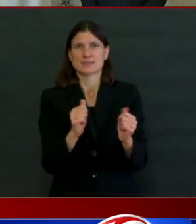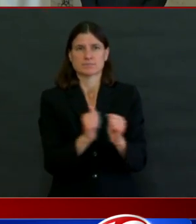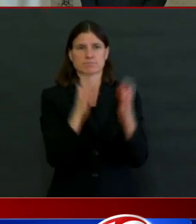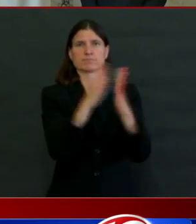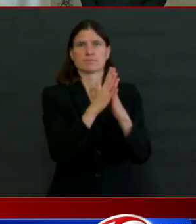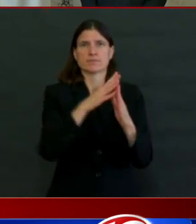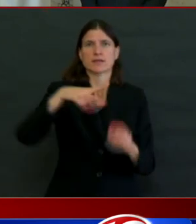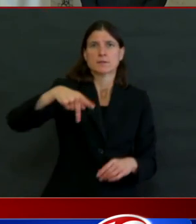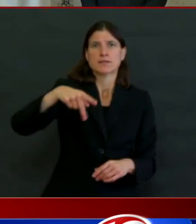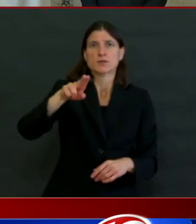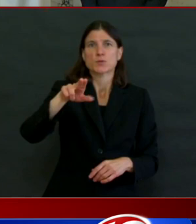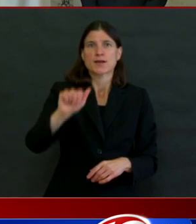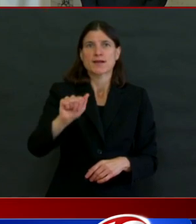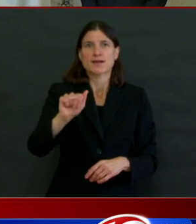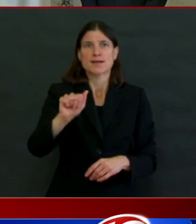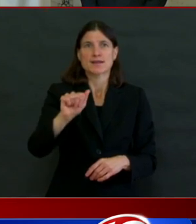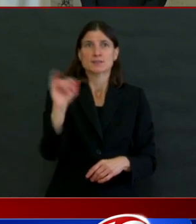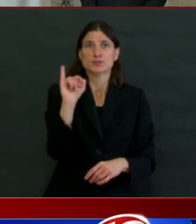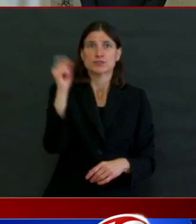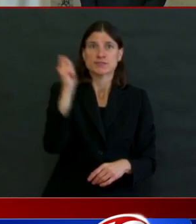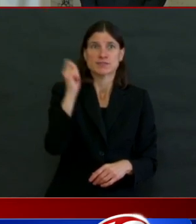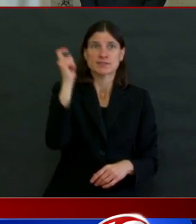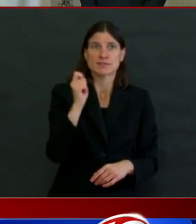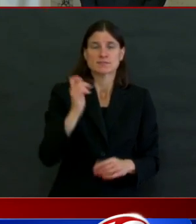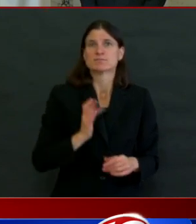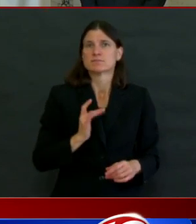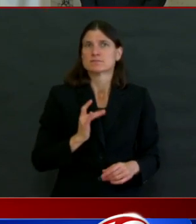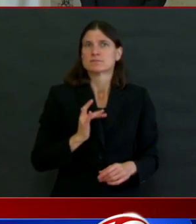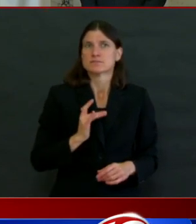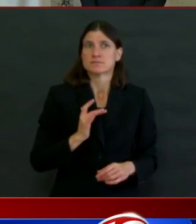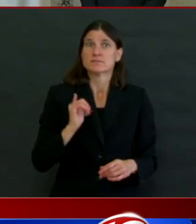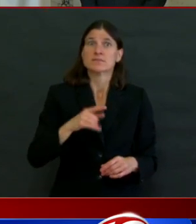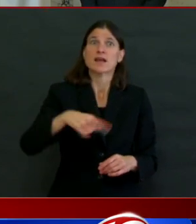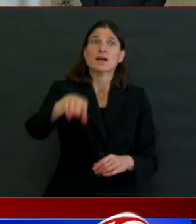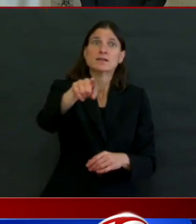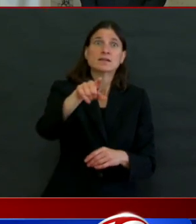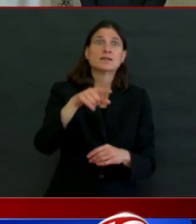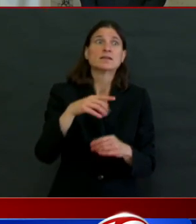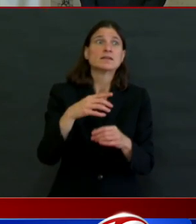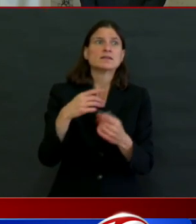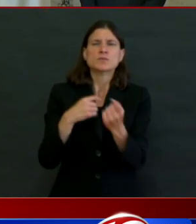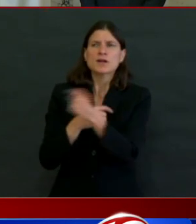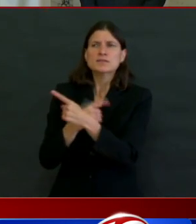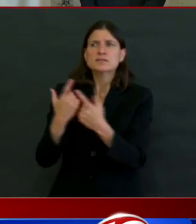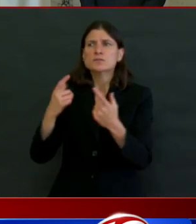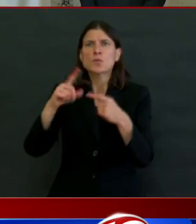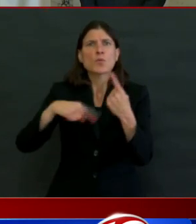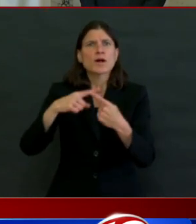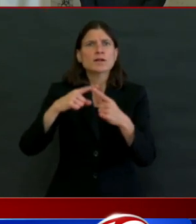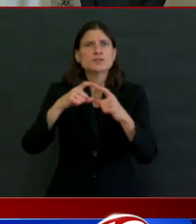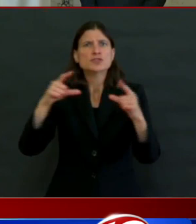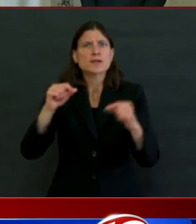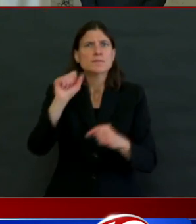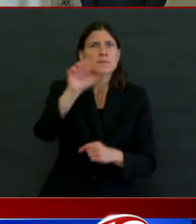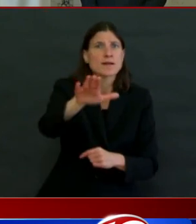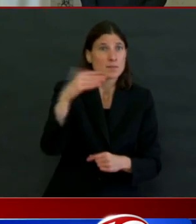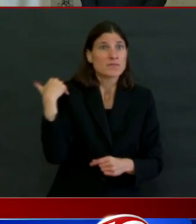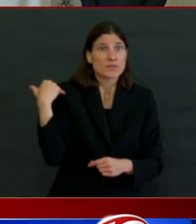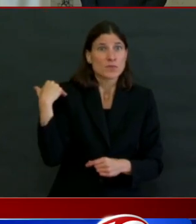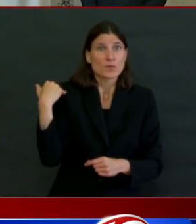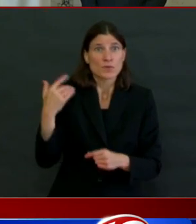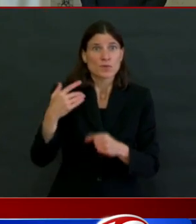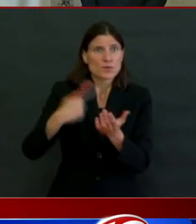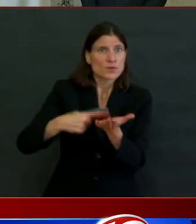that, if you're waiting for a check, you want to know when's it coming. And the only thing I can say is, we have a tech team on it.